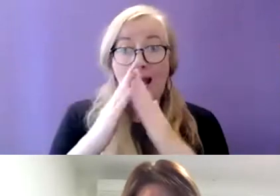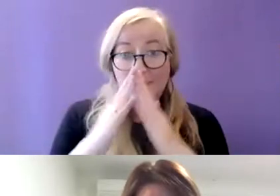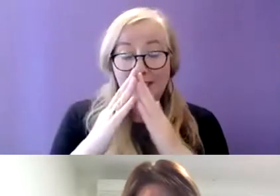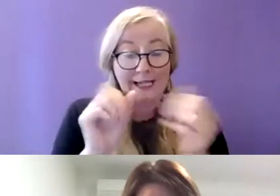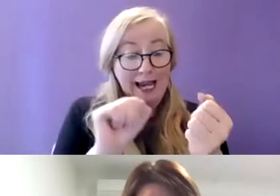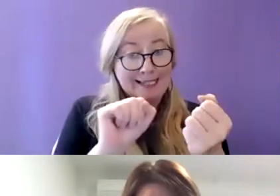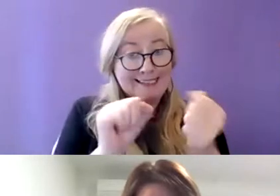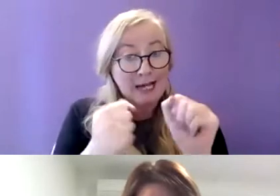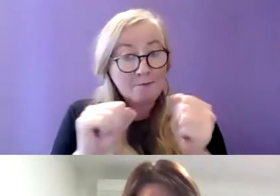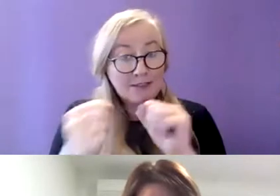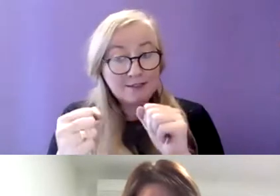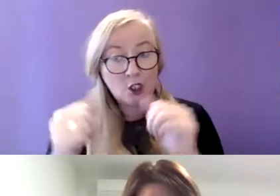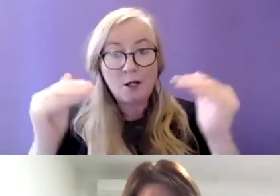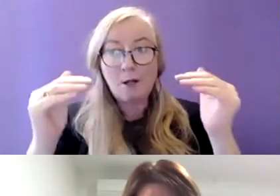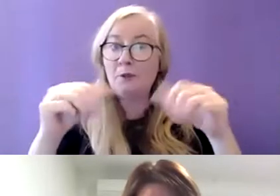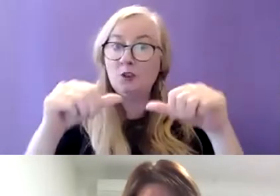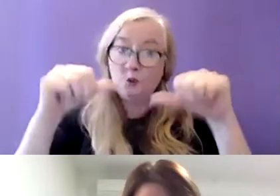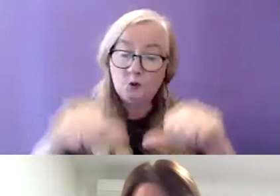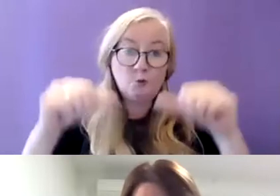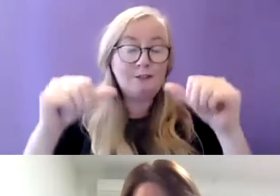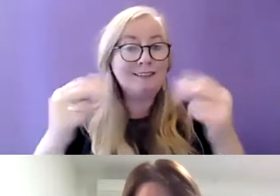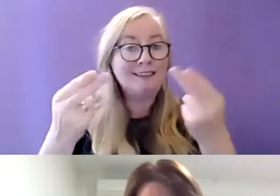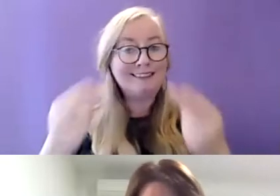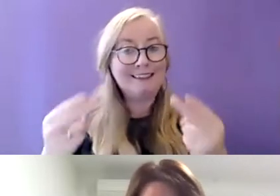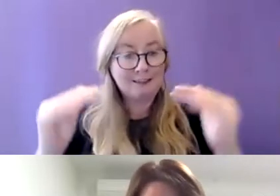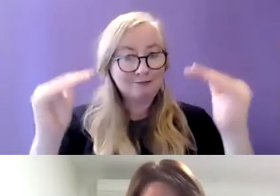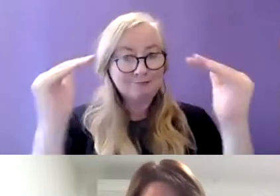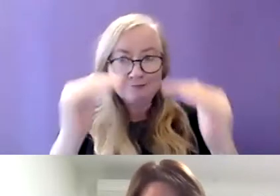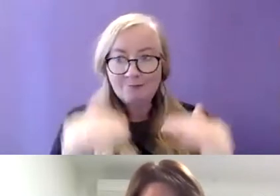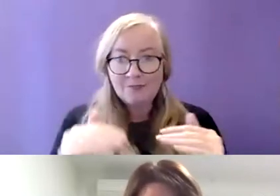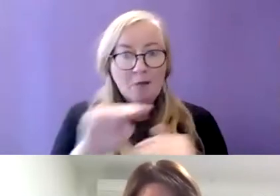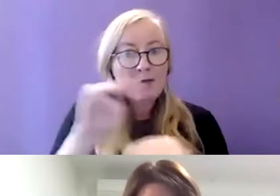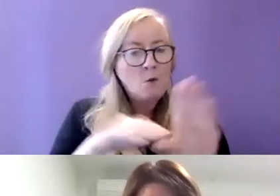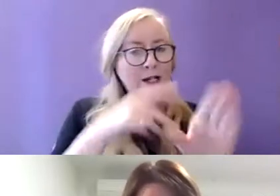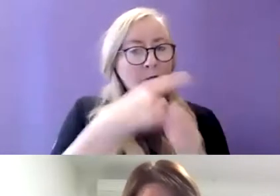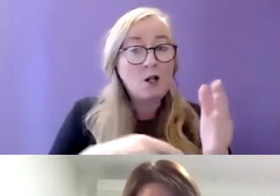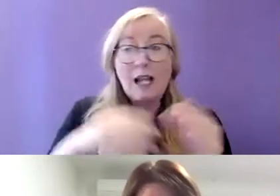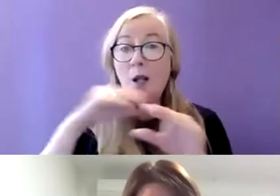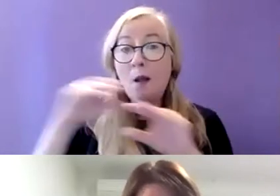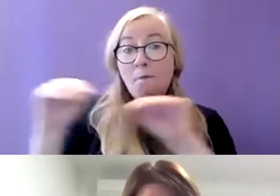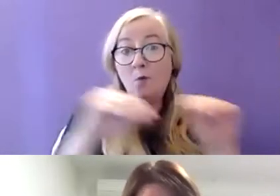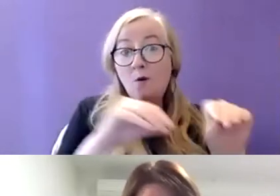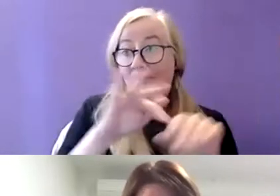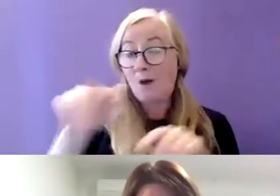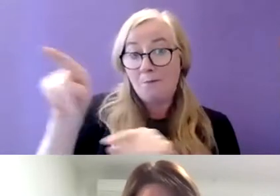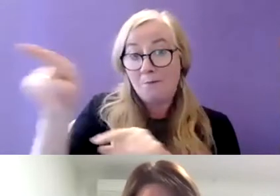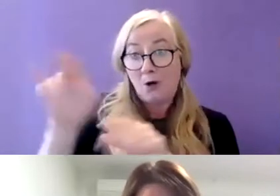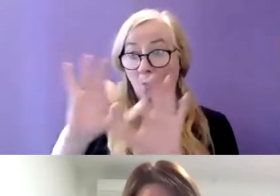and developed to meet the needs of people with disabilities who are moving from congregate settings